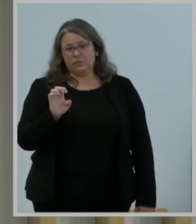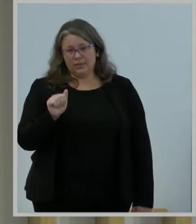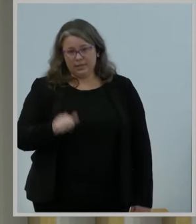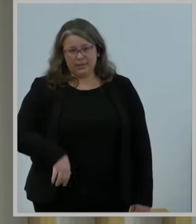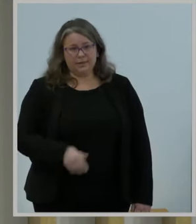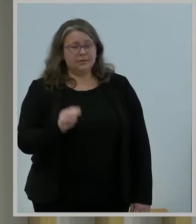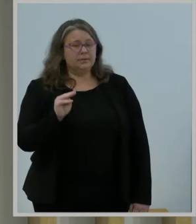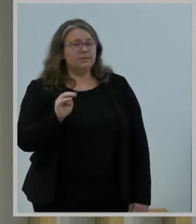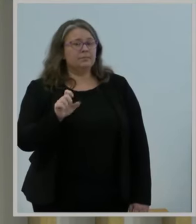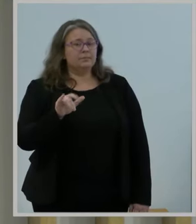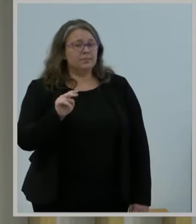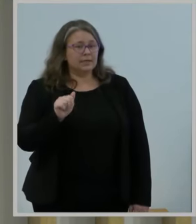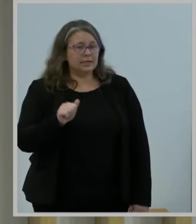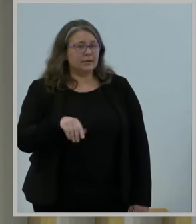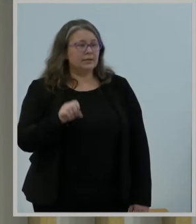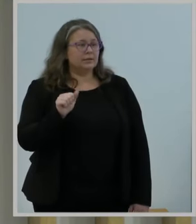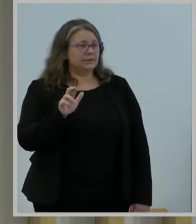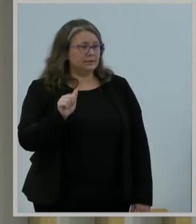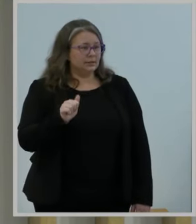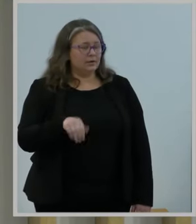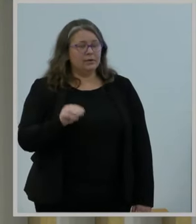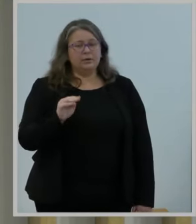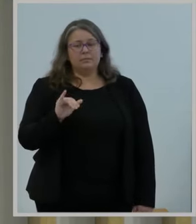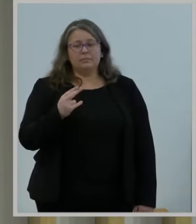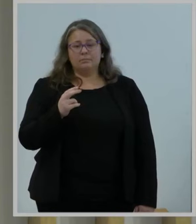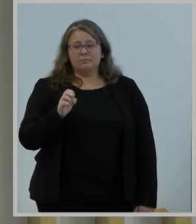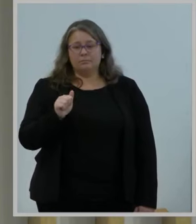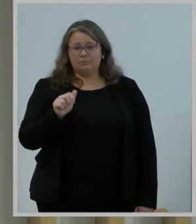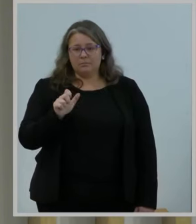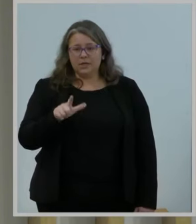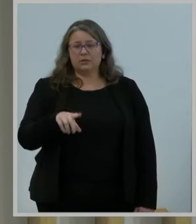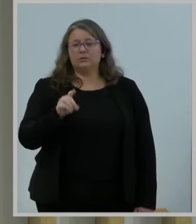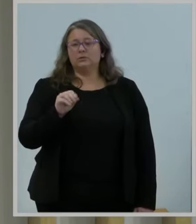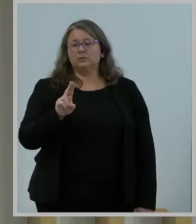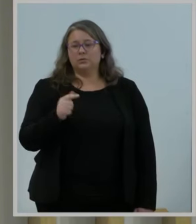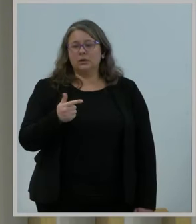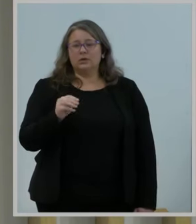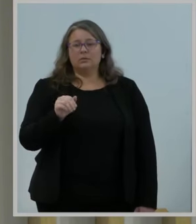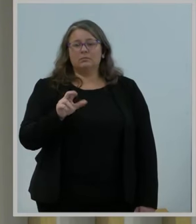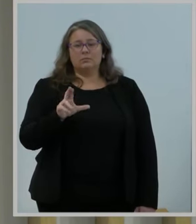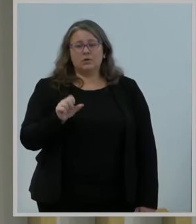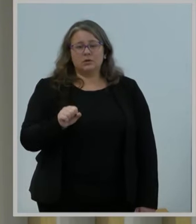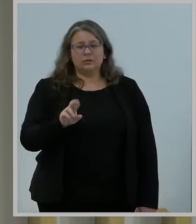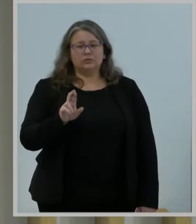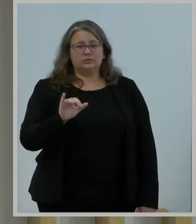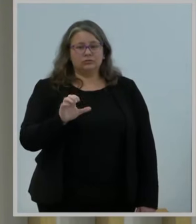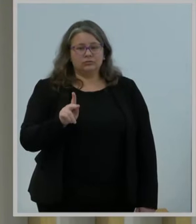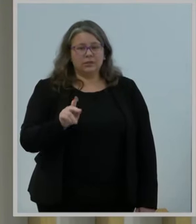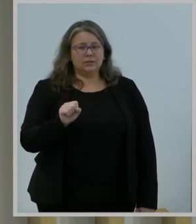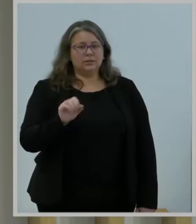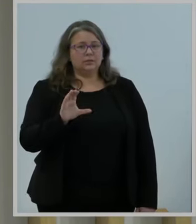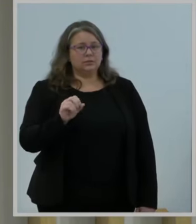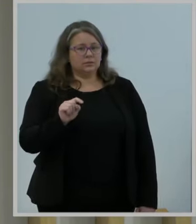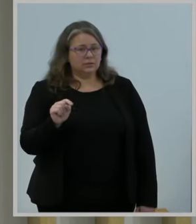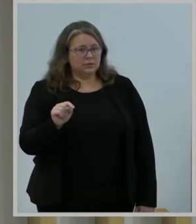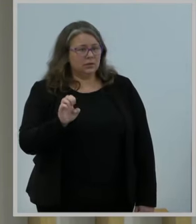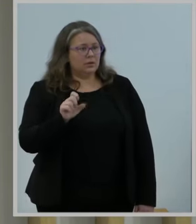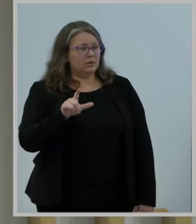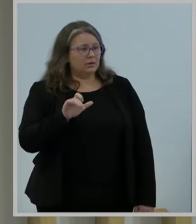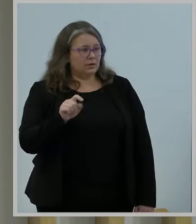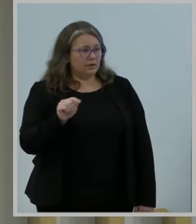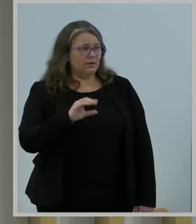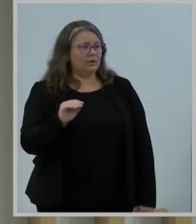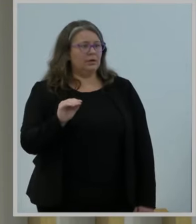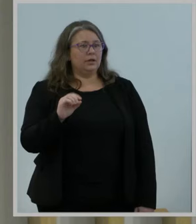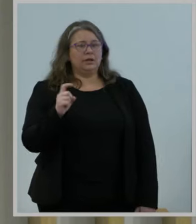Melina Barzilai, Sarah Citron, Michael Jansen, Doug Klein, Marcus Mayer, Rick Mallins, Scott Novak, Anjali Singh, Elliot Tarloff, and Shin